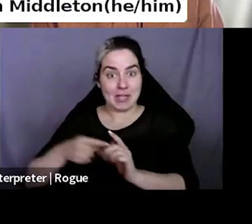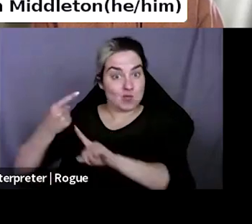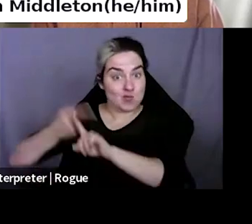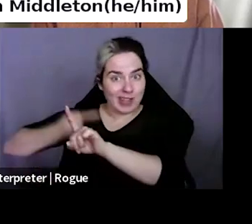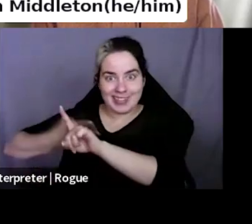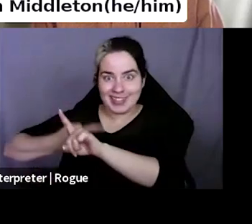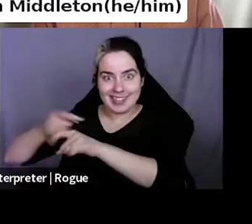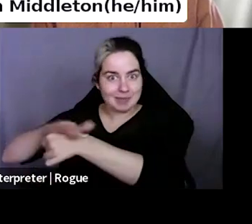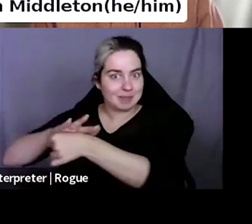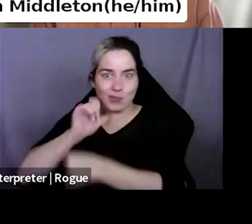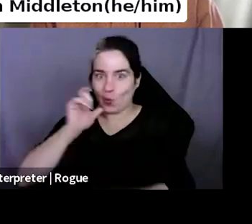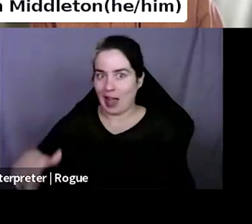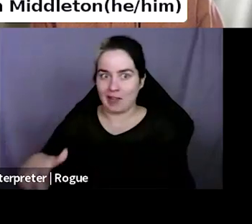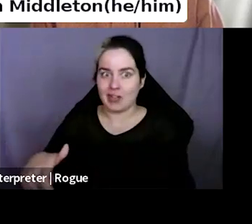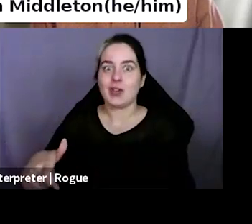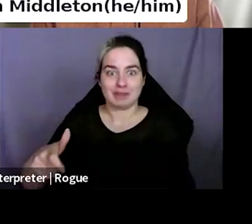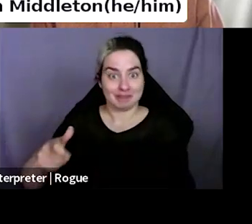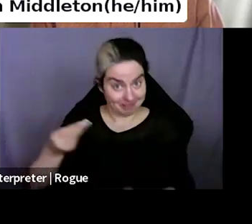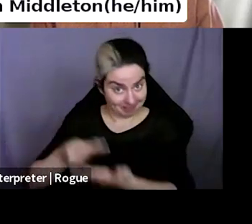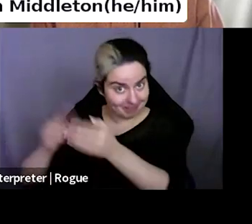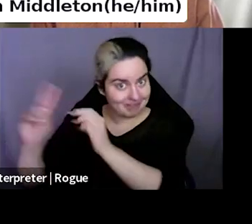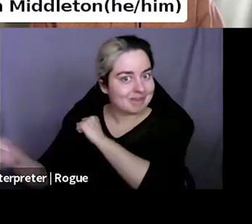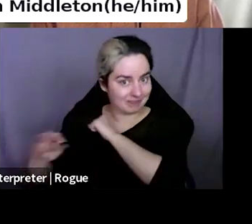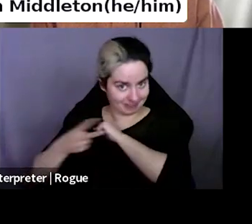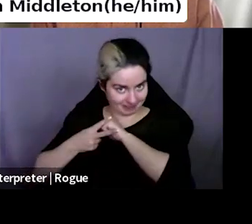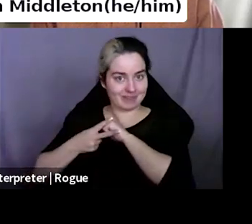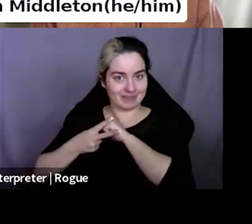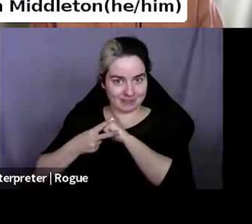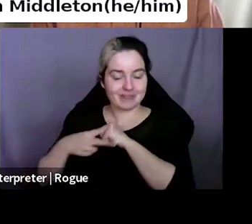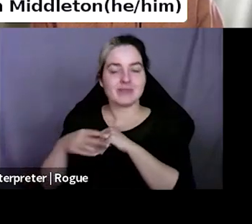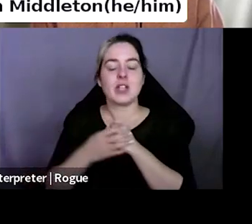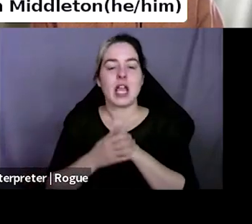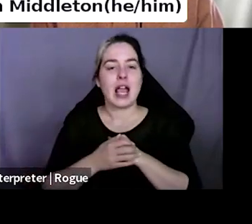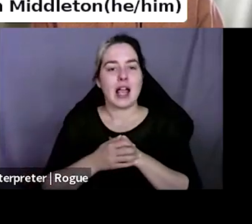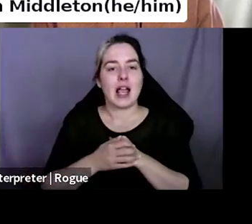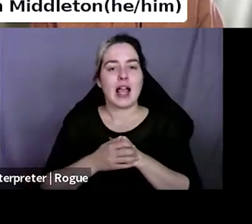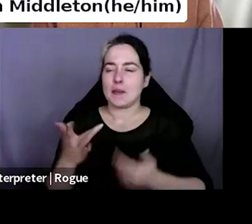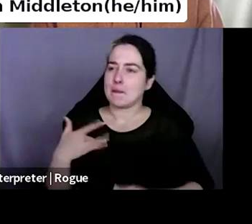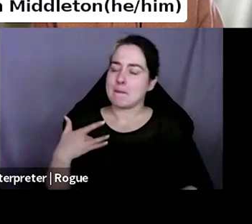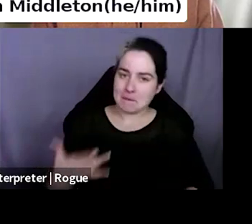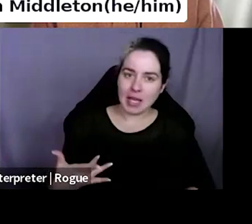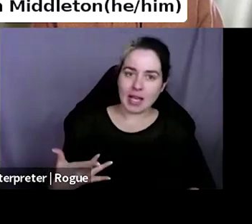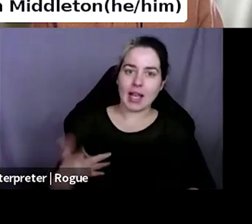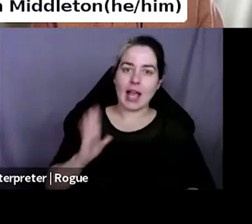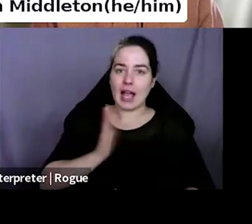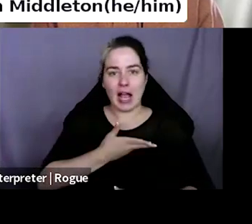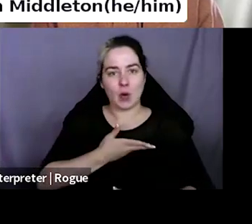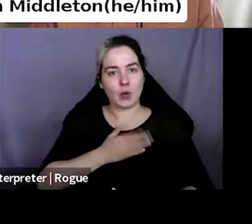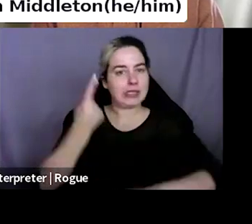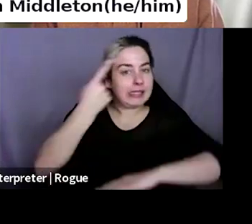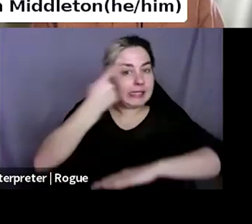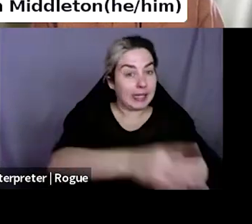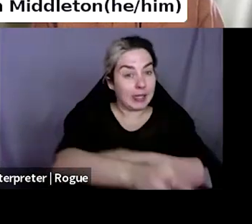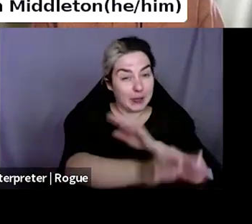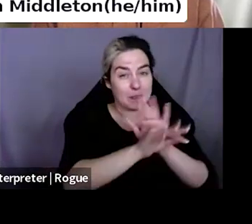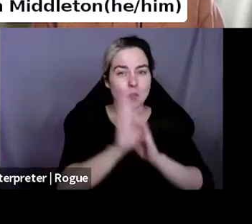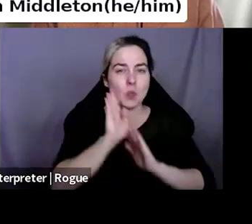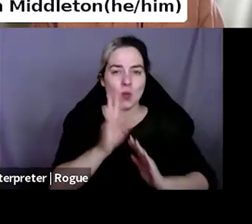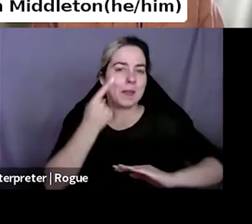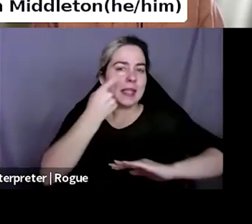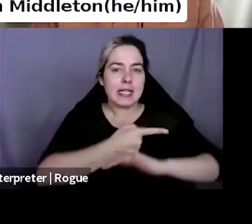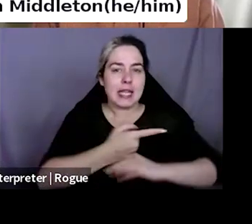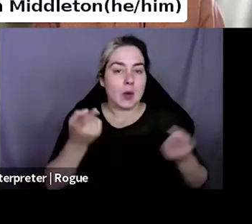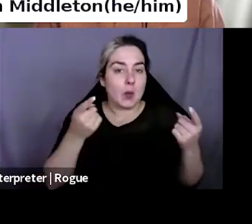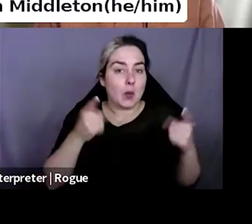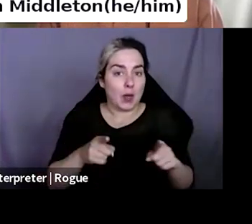Um, and we do it on nights when a lot of the local spaces in town would otherwise be quiet or unbooked. And so it's kind of a win